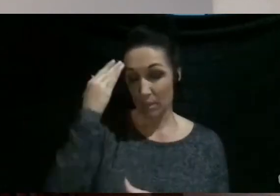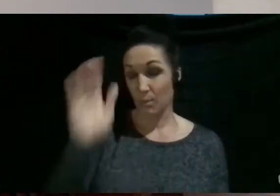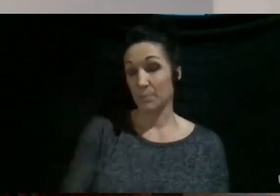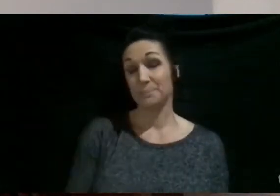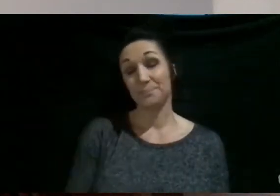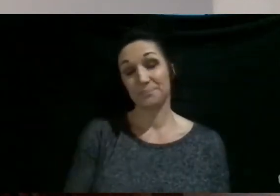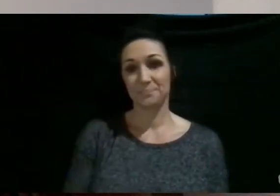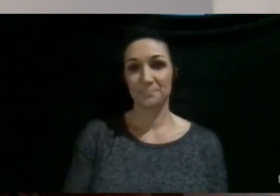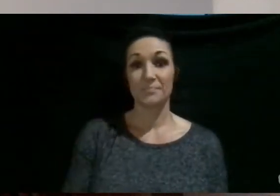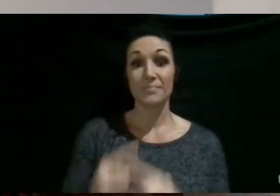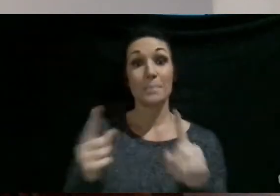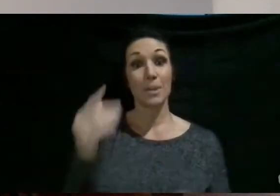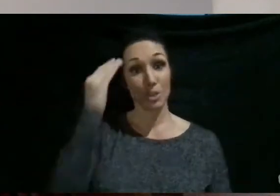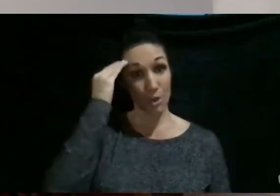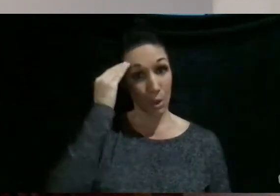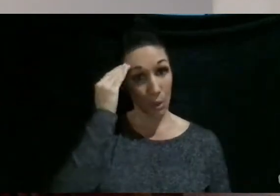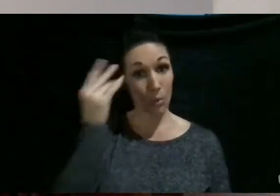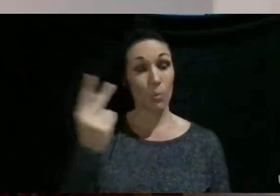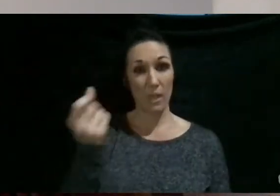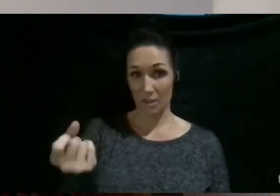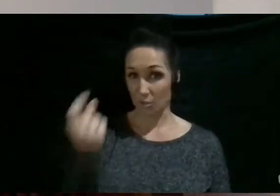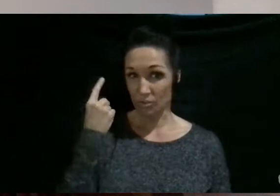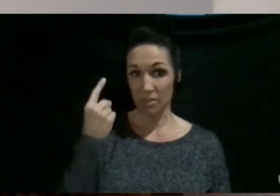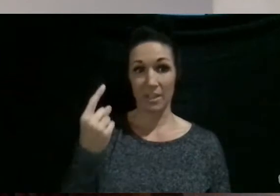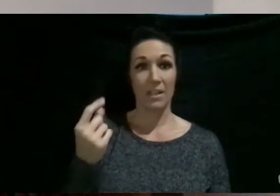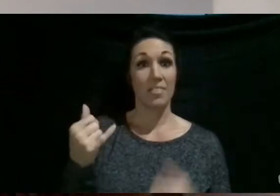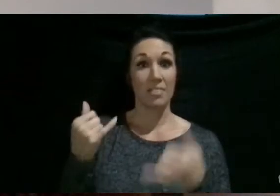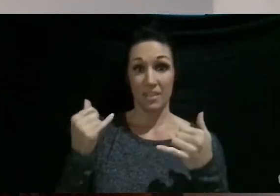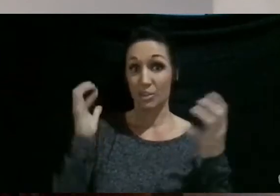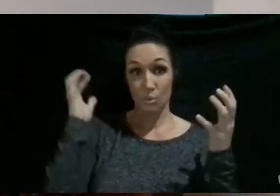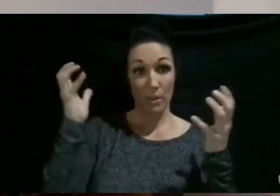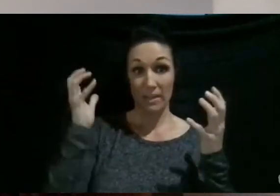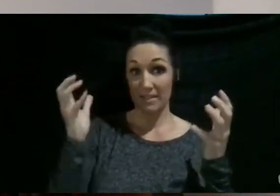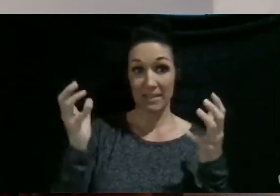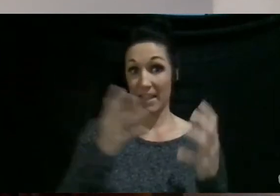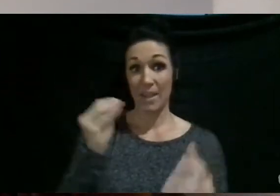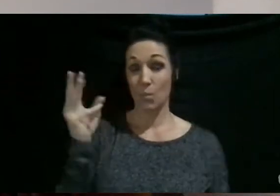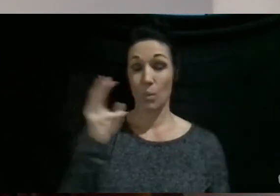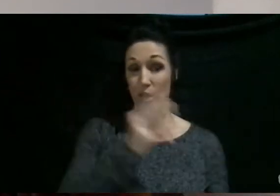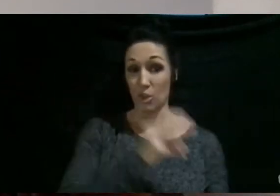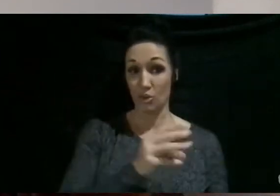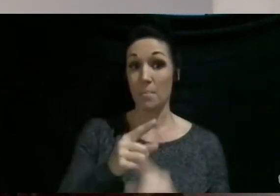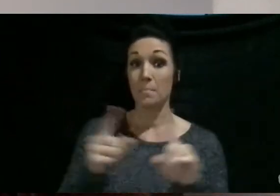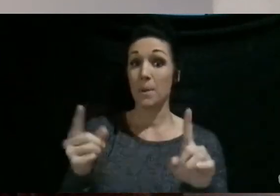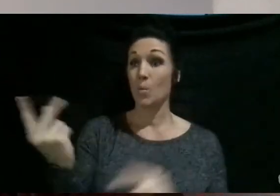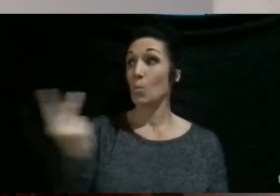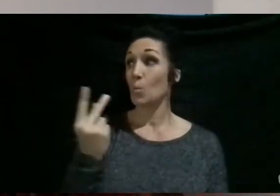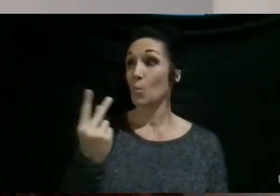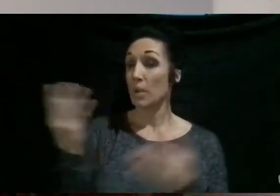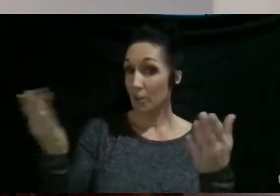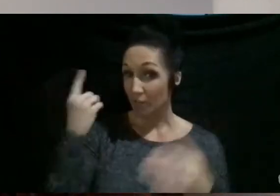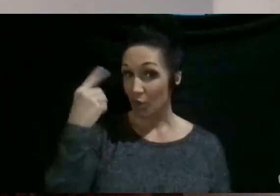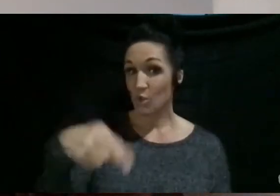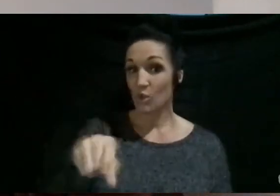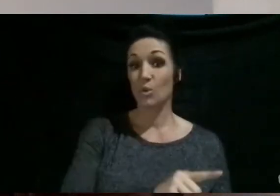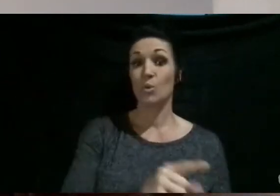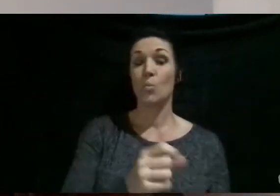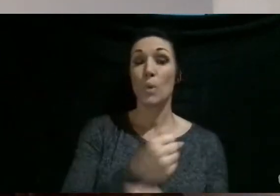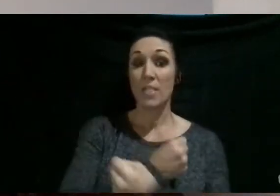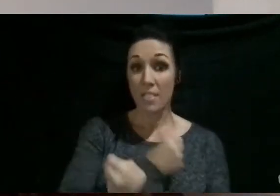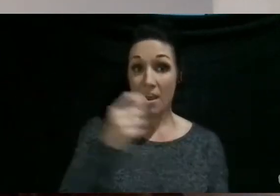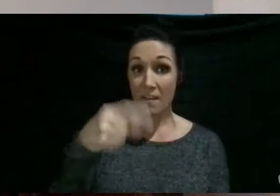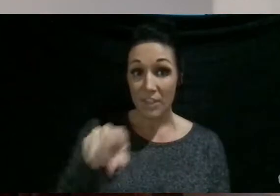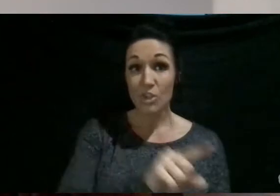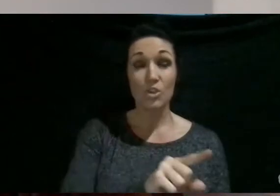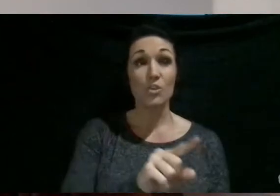But know that we understand that this is crazy, and it's weird. But we're here for you, and we love you guys, and we miss seeing you in person.